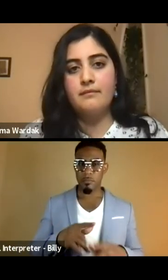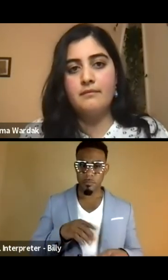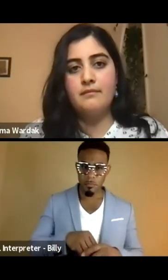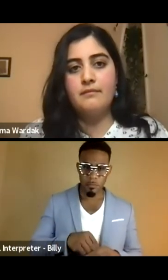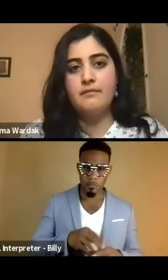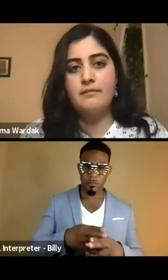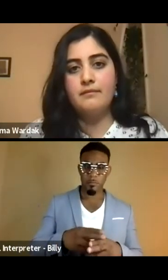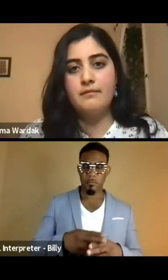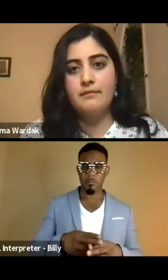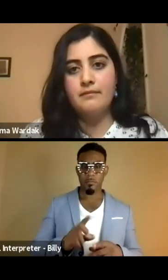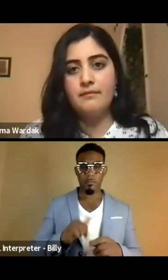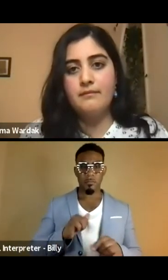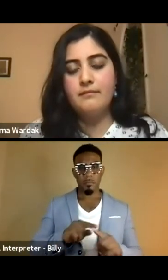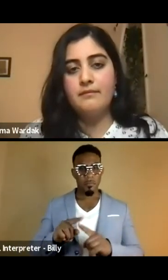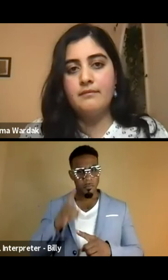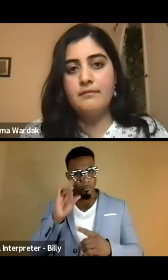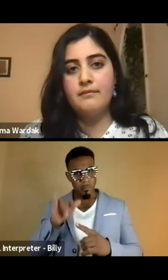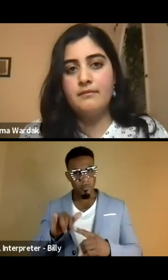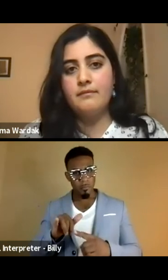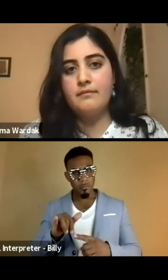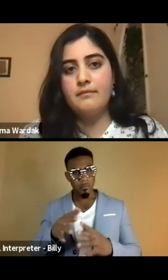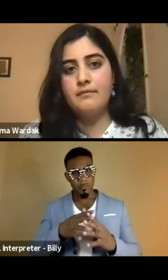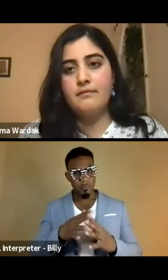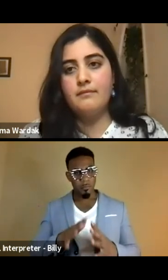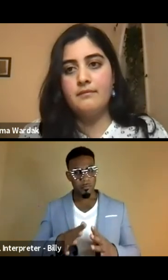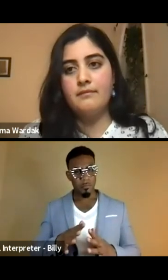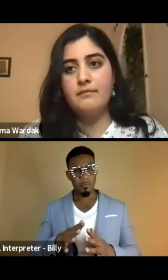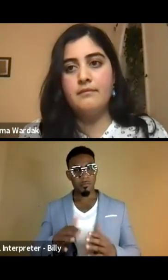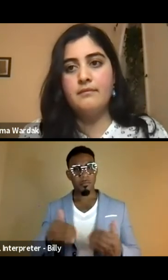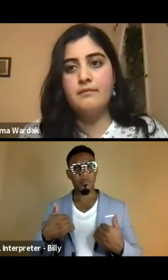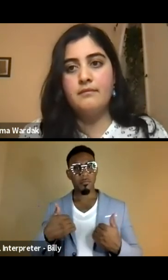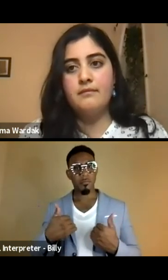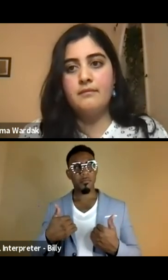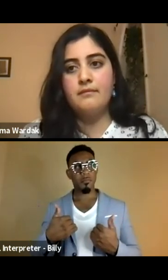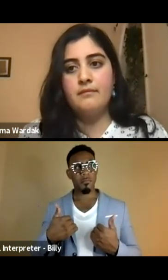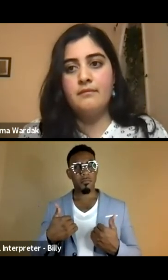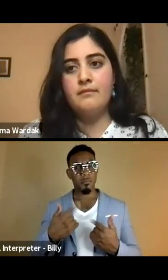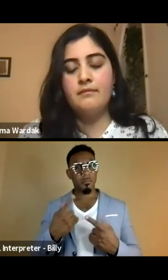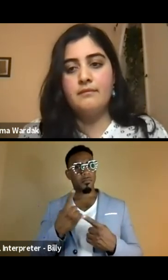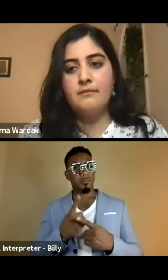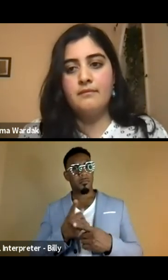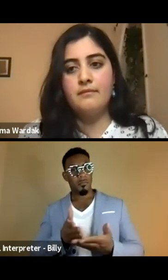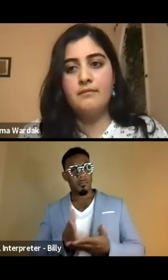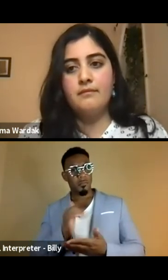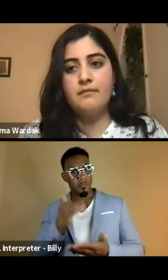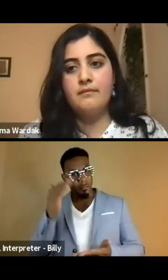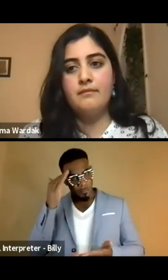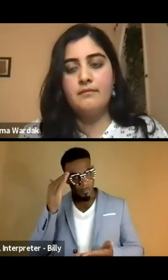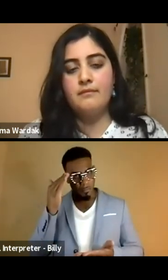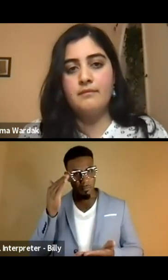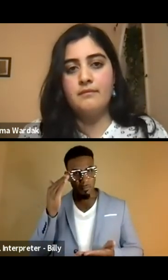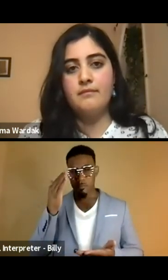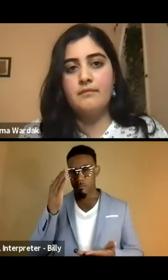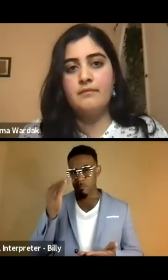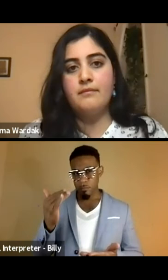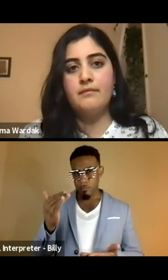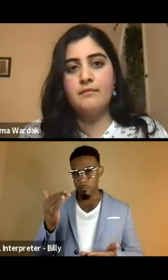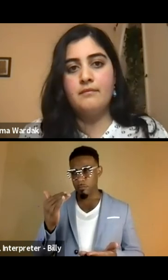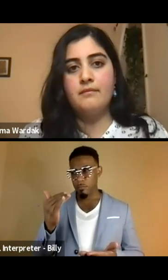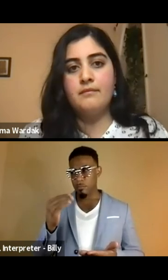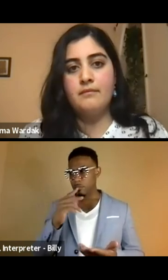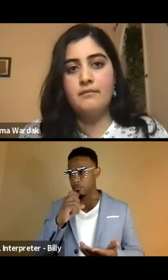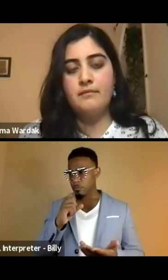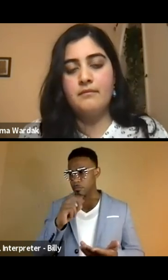short term, but I also think that the Americans have the right to know why was